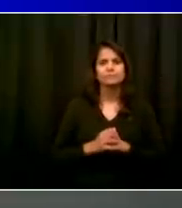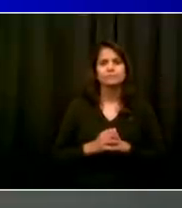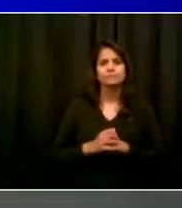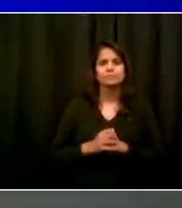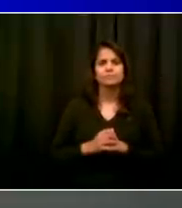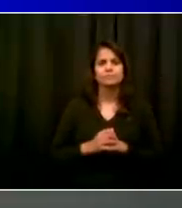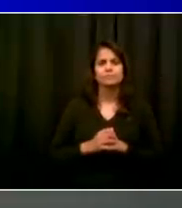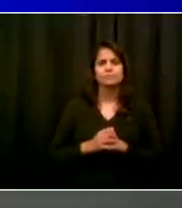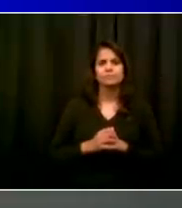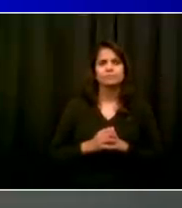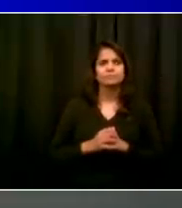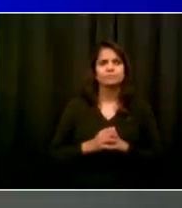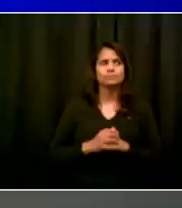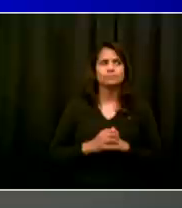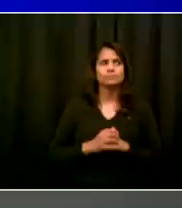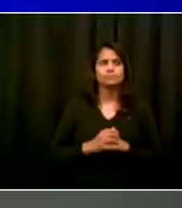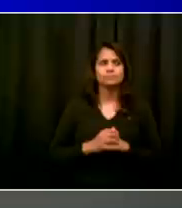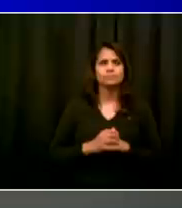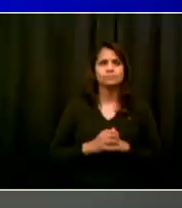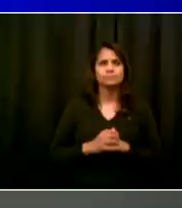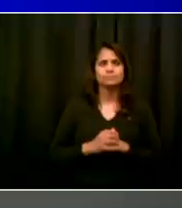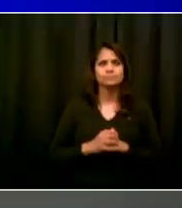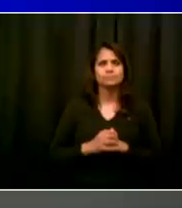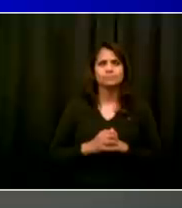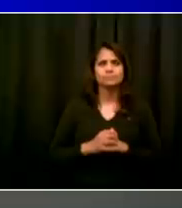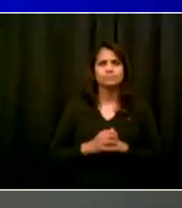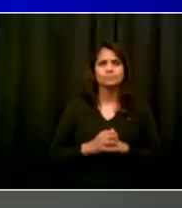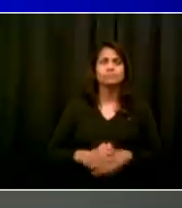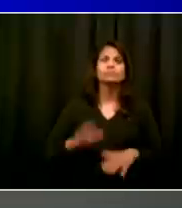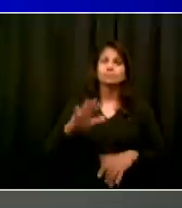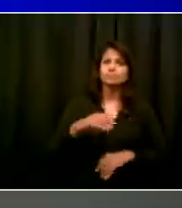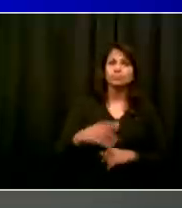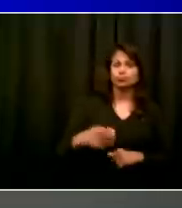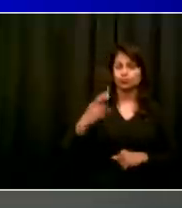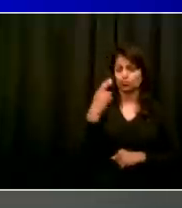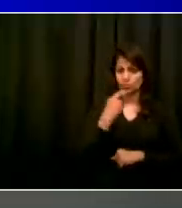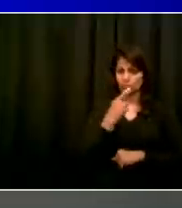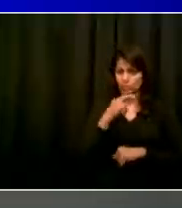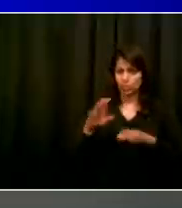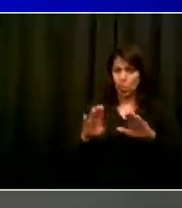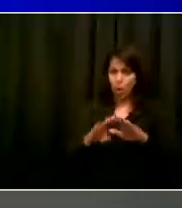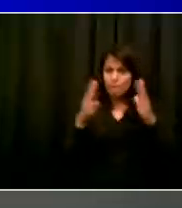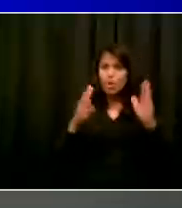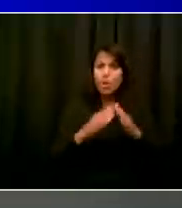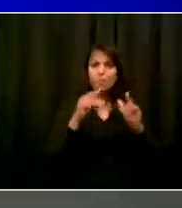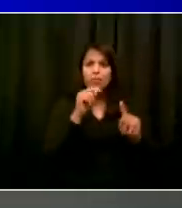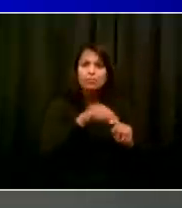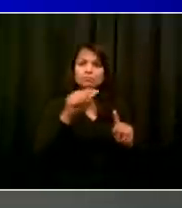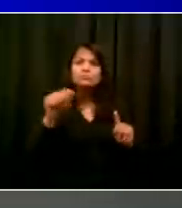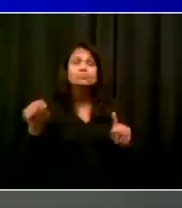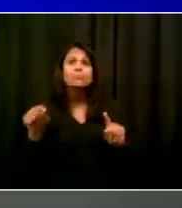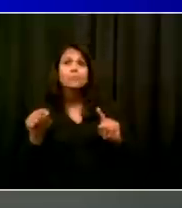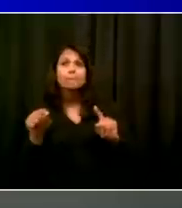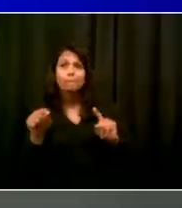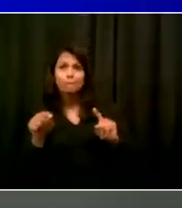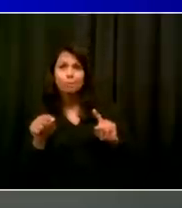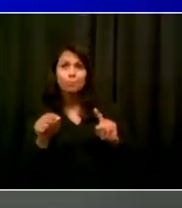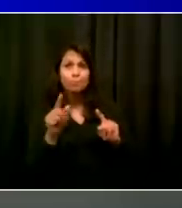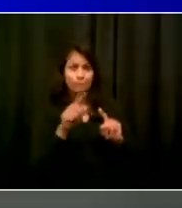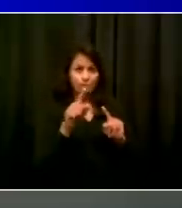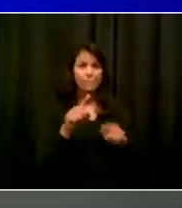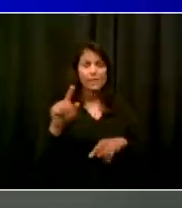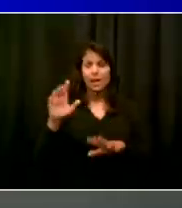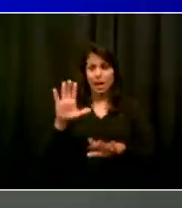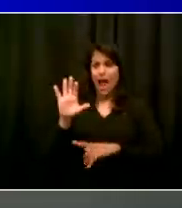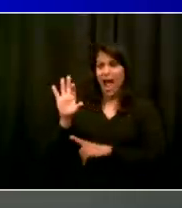rigorous inspection effort in those zip codes. And we're going to be looking carefully to make sure every restaurant